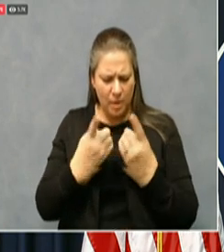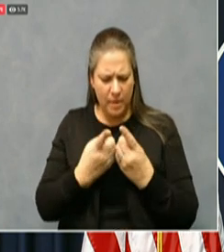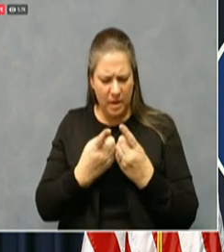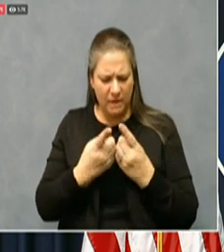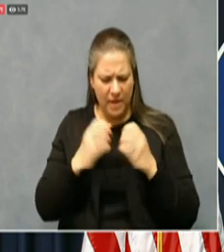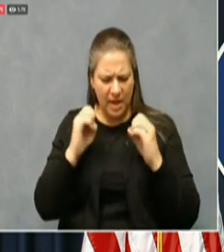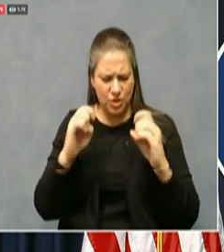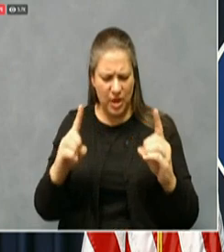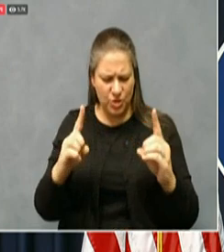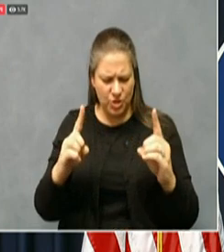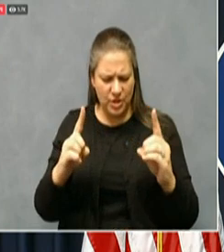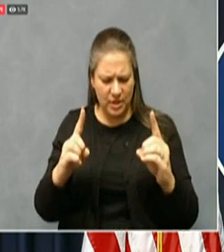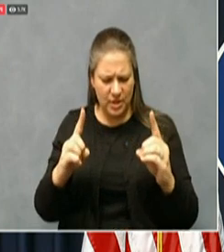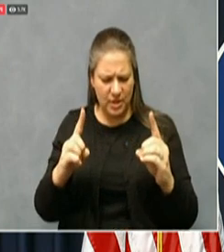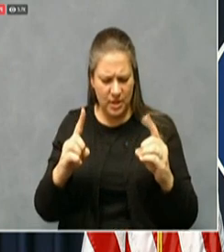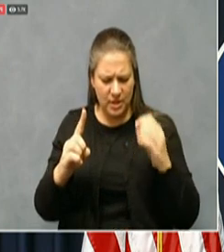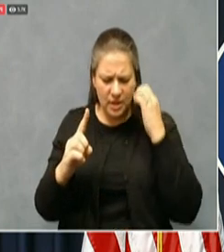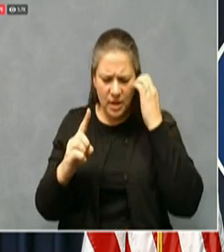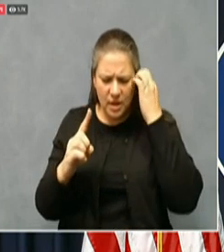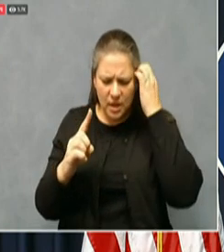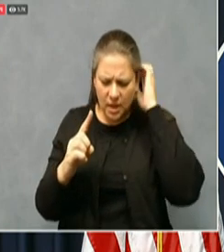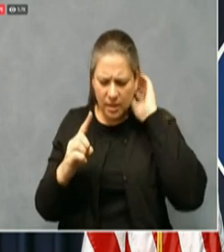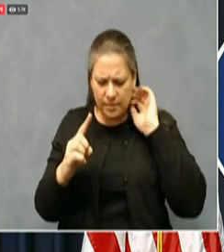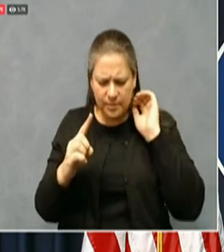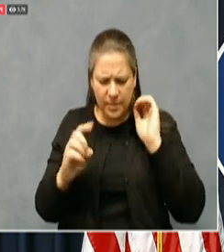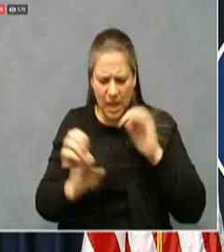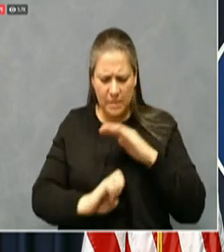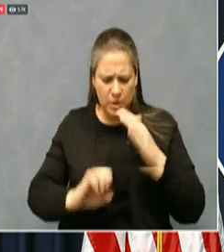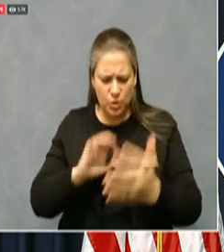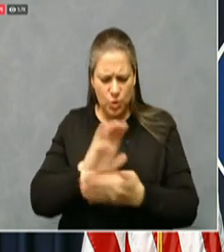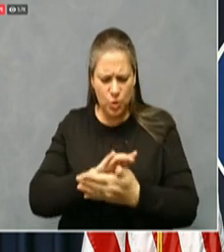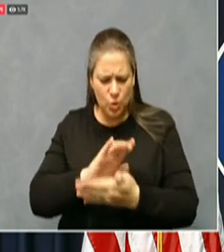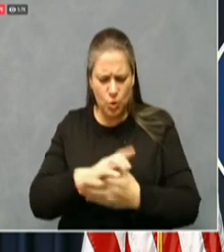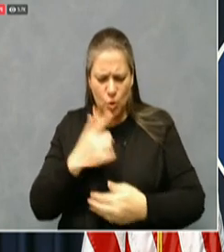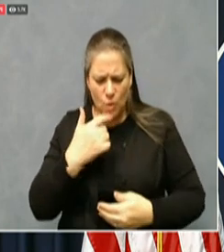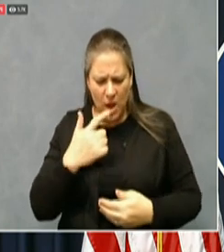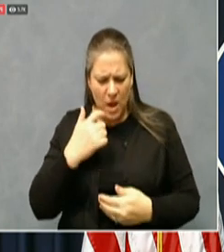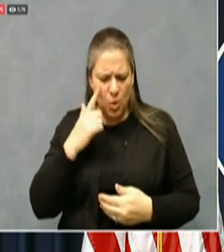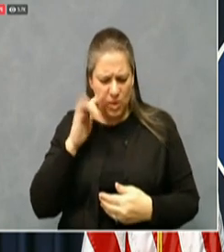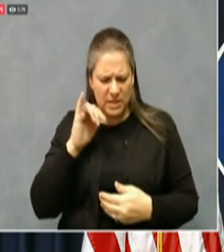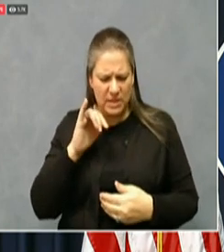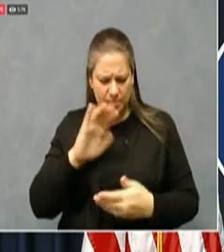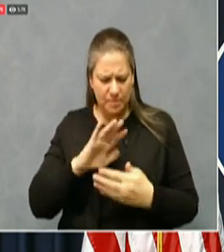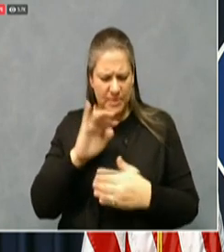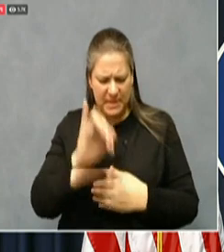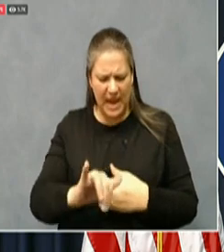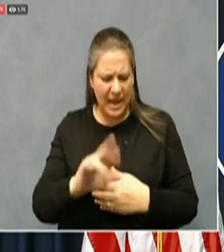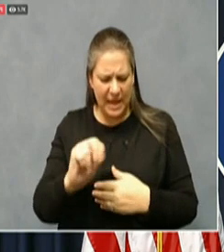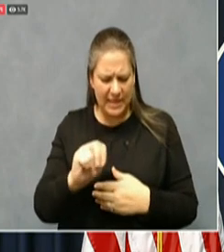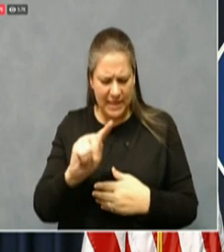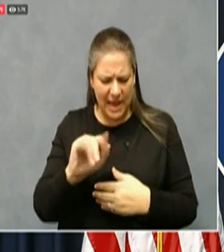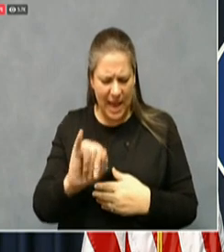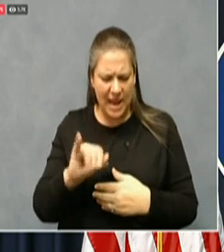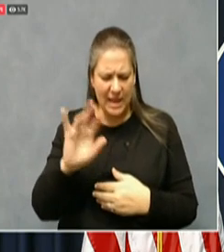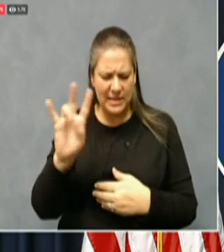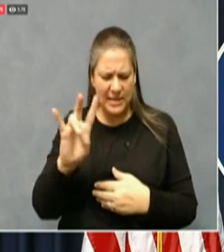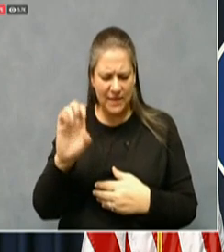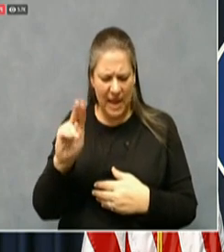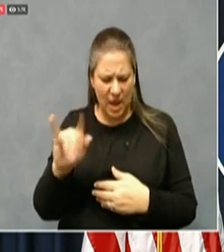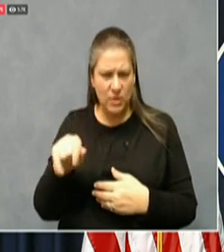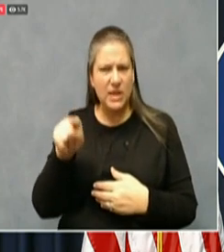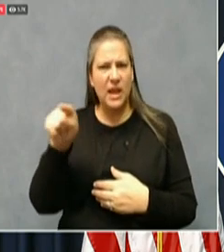the elementary schools that are read will stay in NTI. The seven counties that are not will have the opportunity